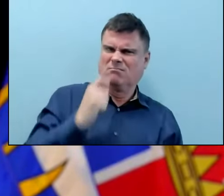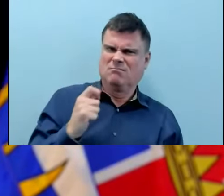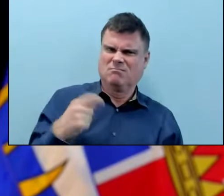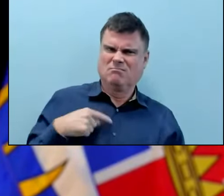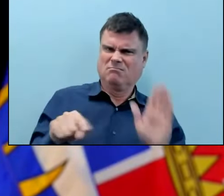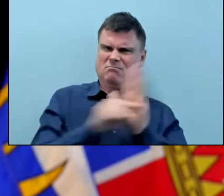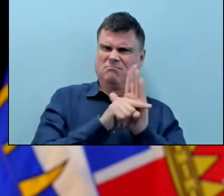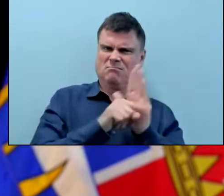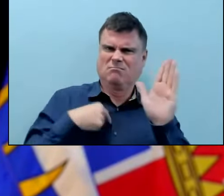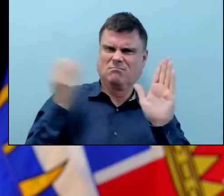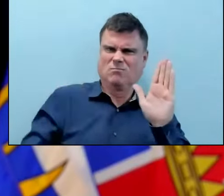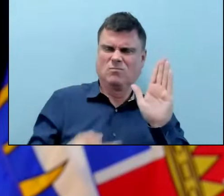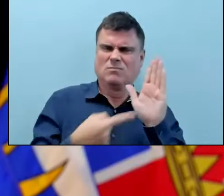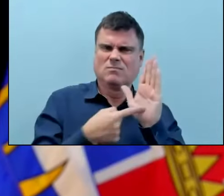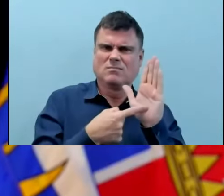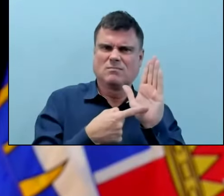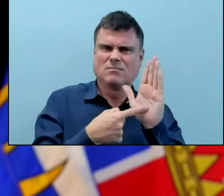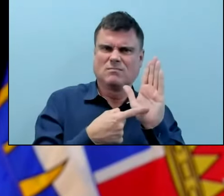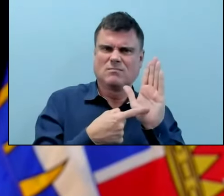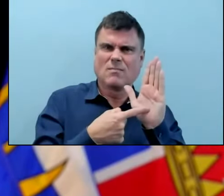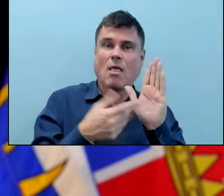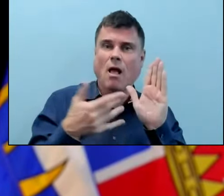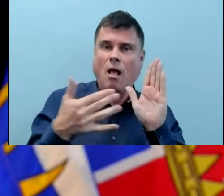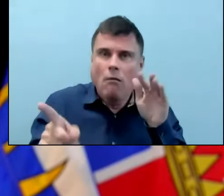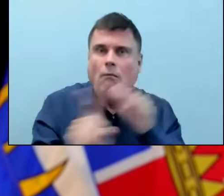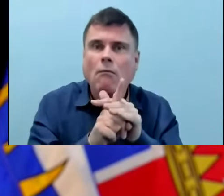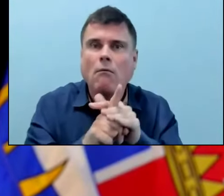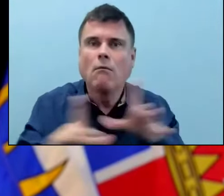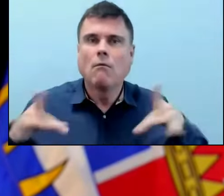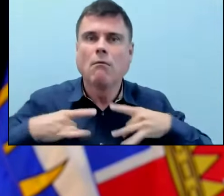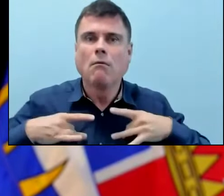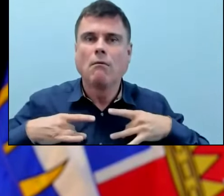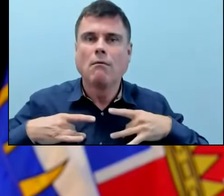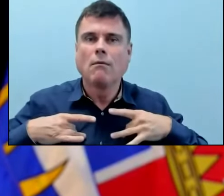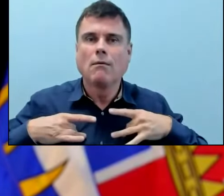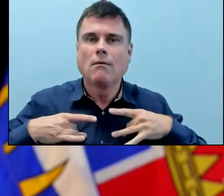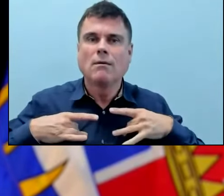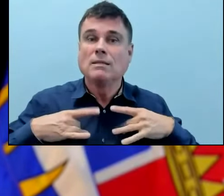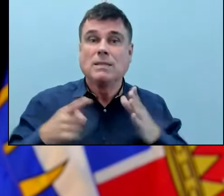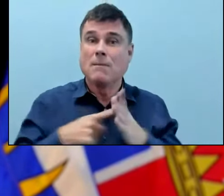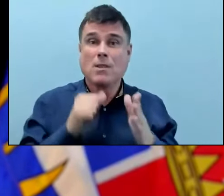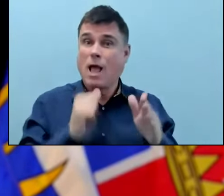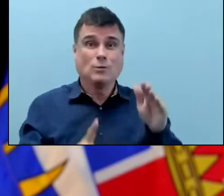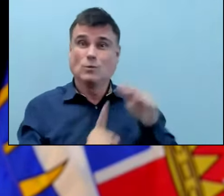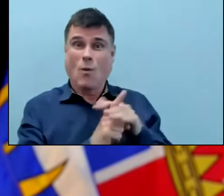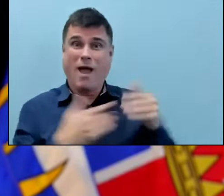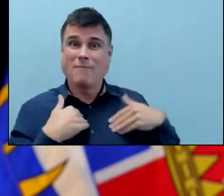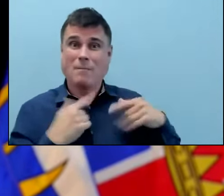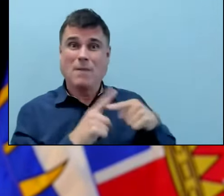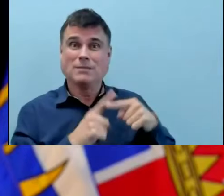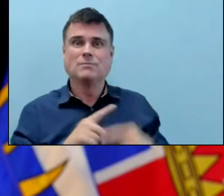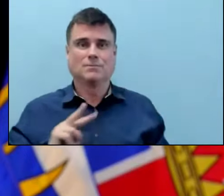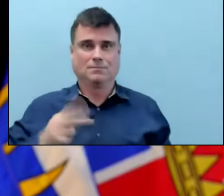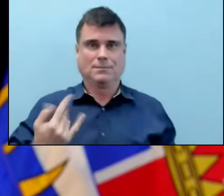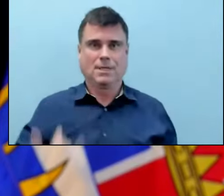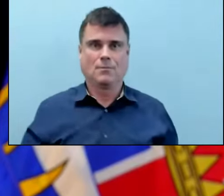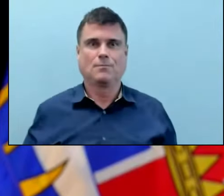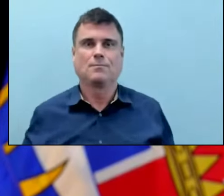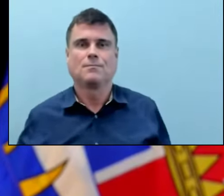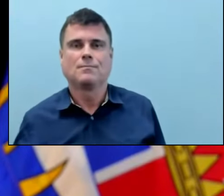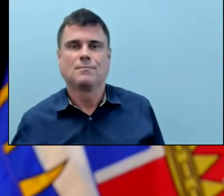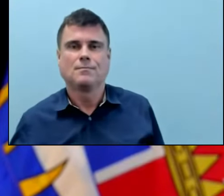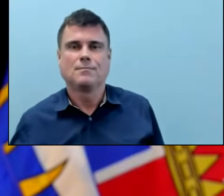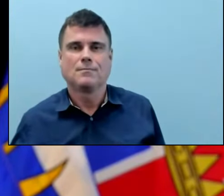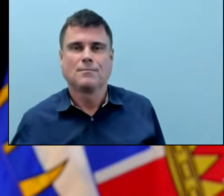becoming symptomatic to show up, in some cases not showing up at all. So just, is there a concern that as we see different variants